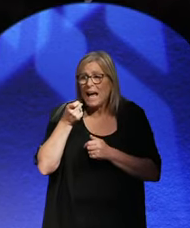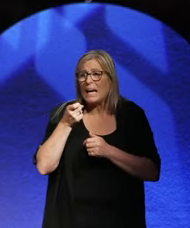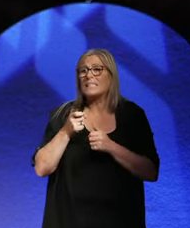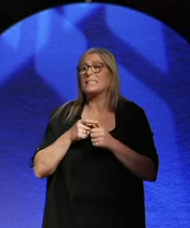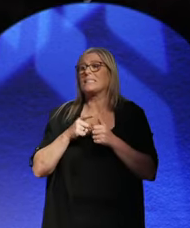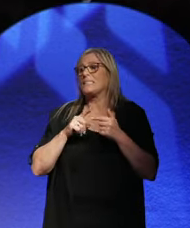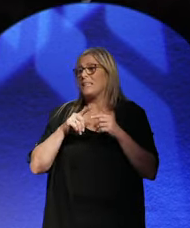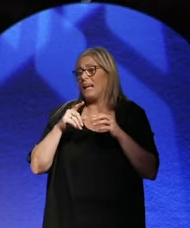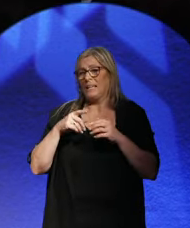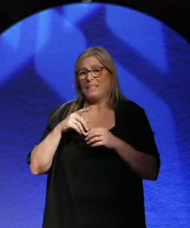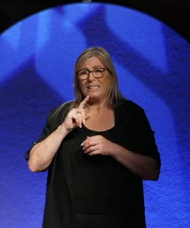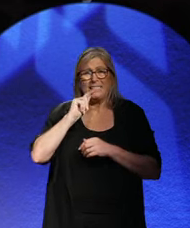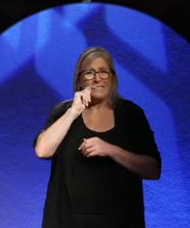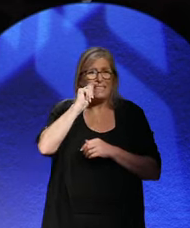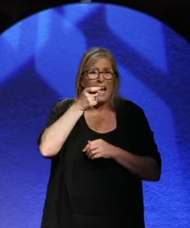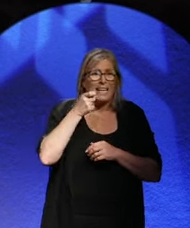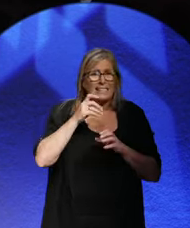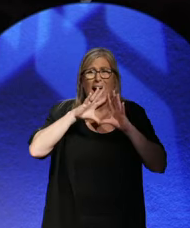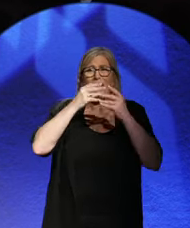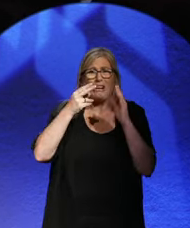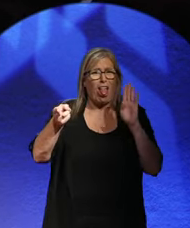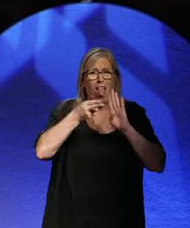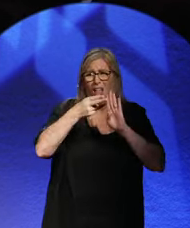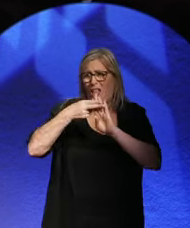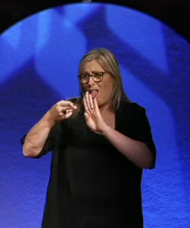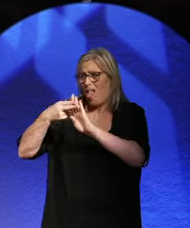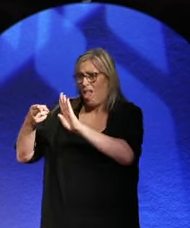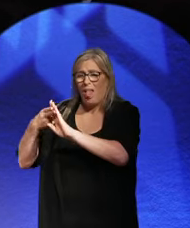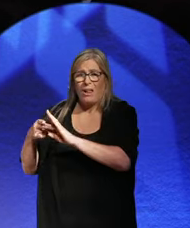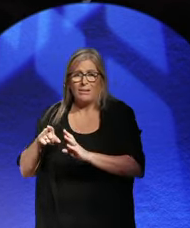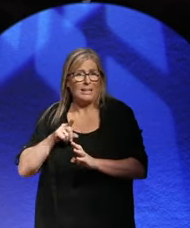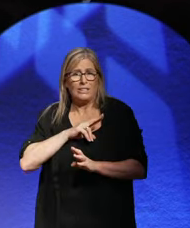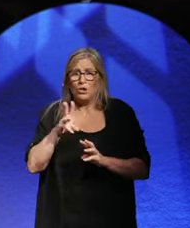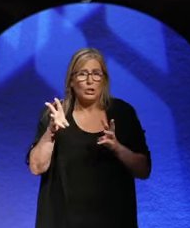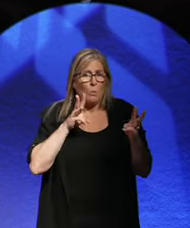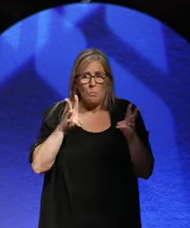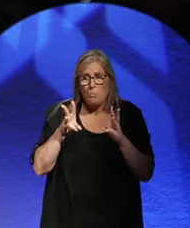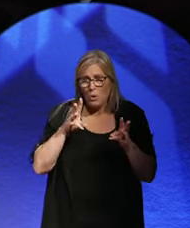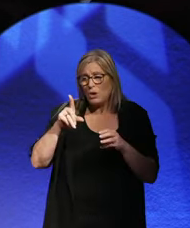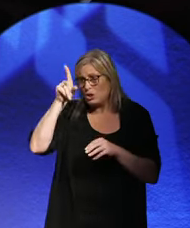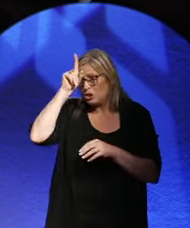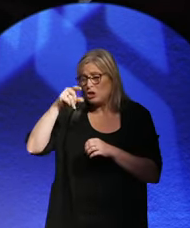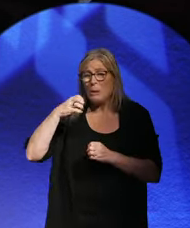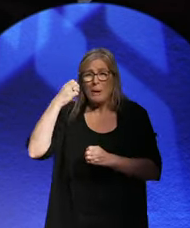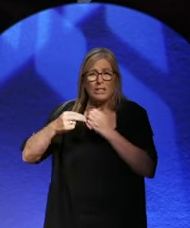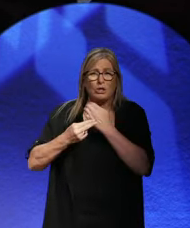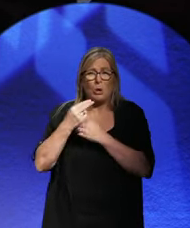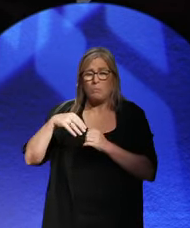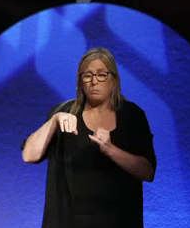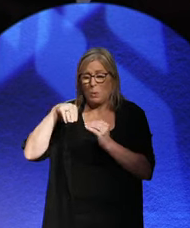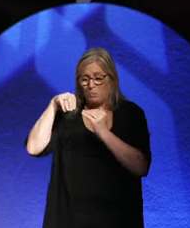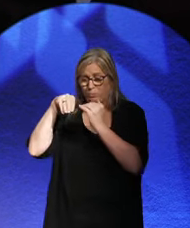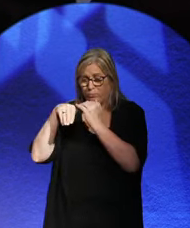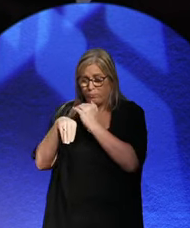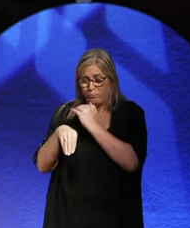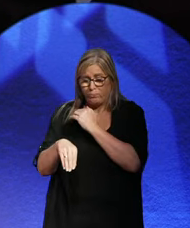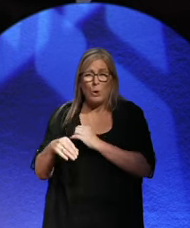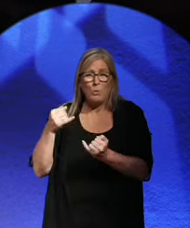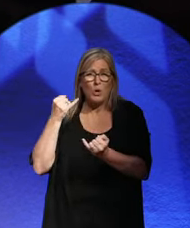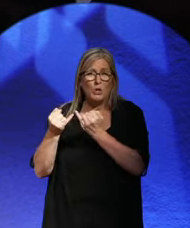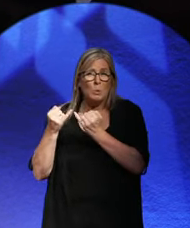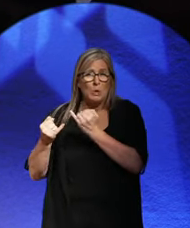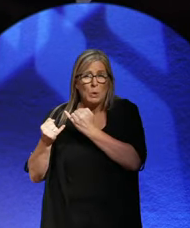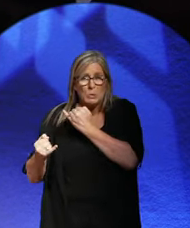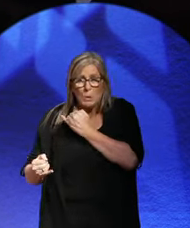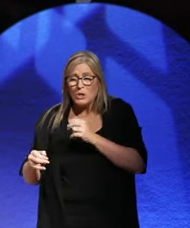everything that moves, and it doesn't work. It just sends Germany more into a depression. Its growth goes down and